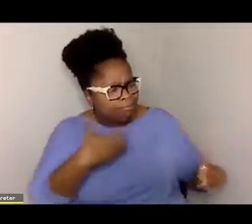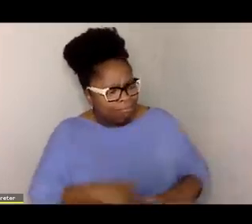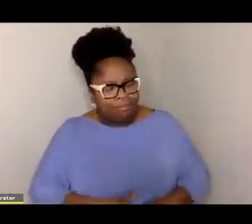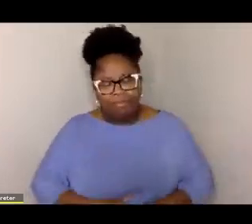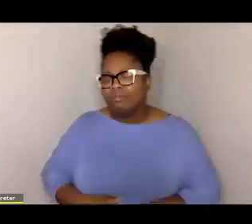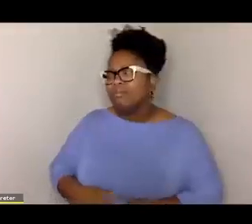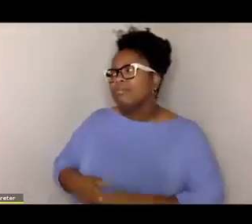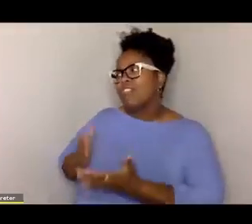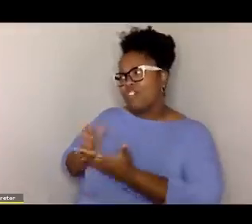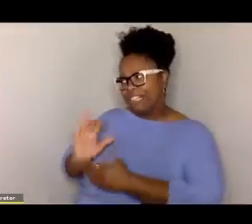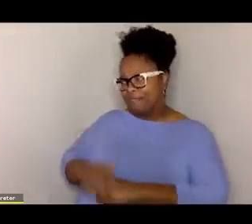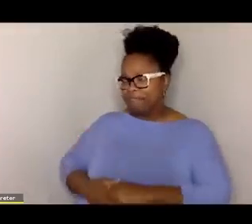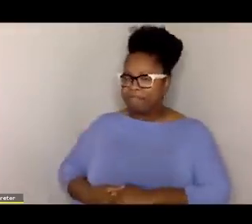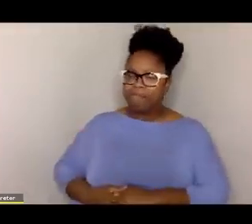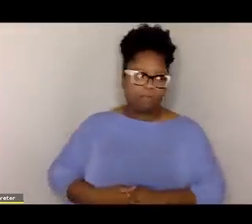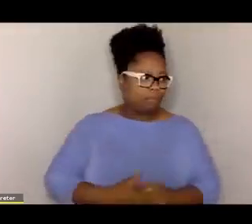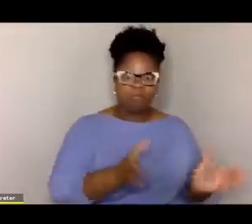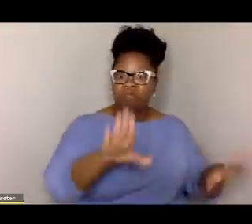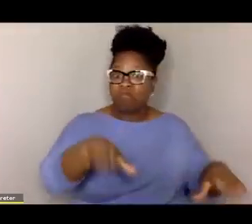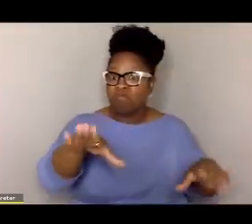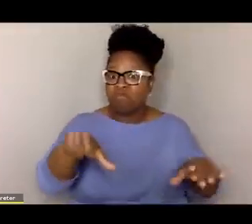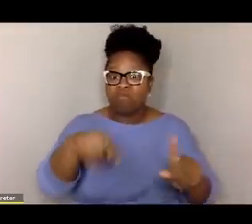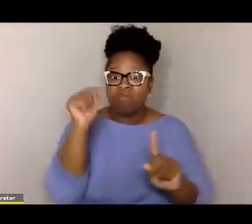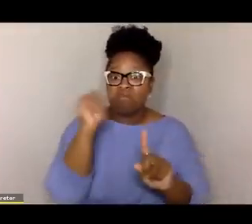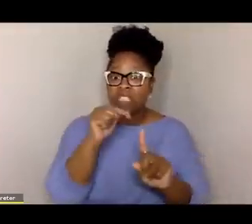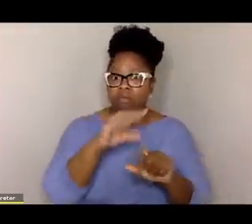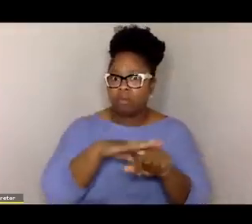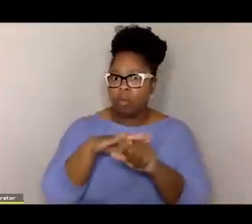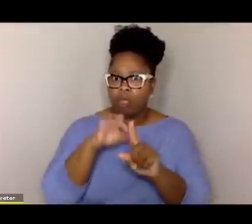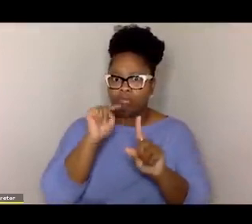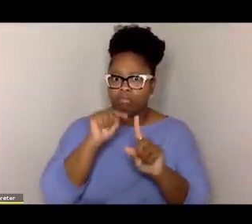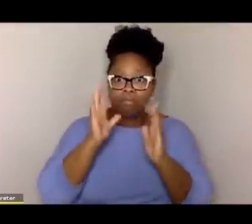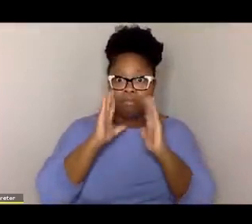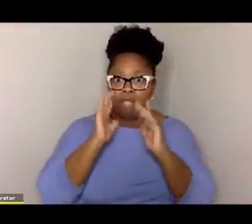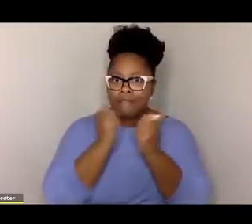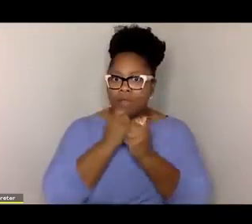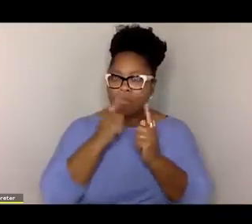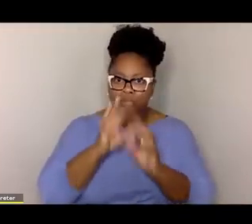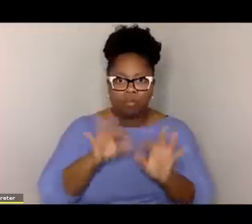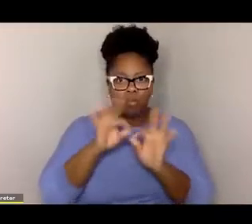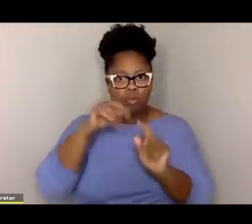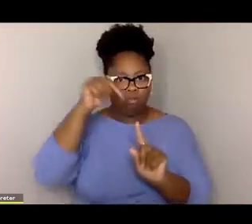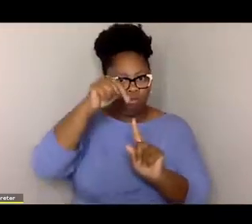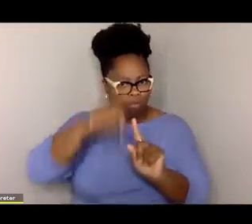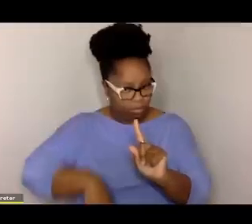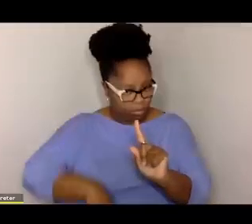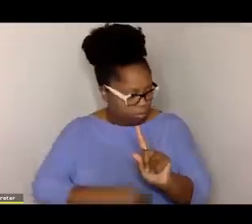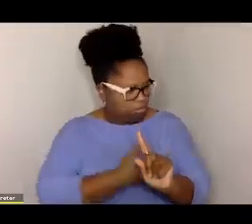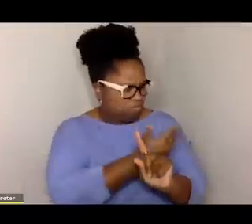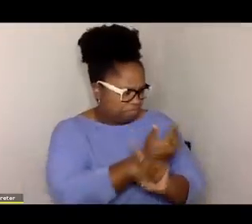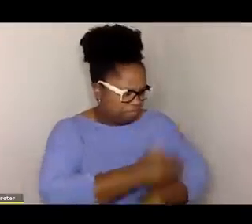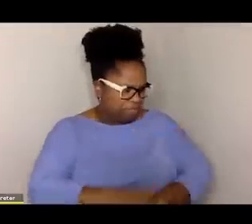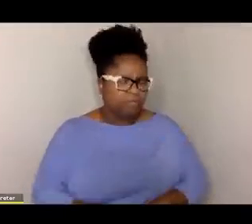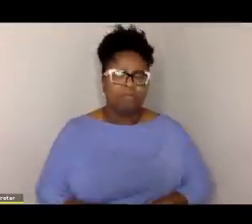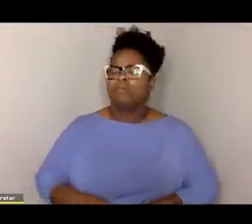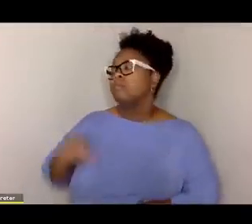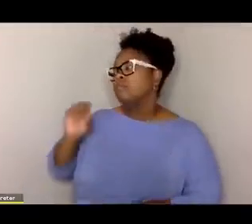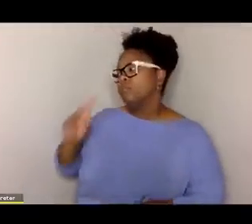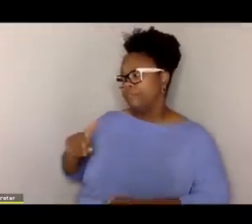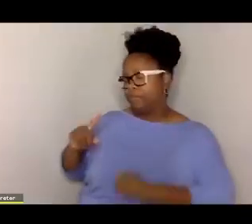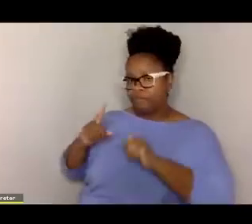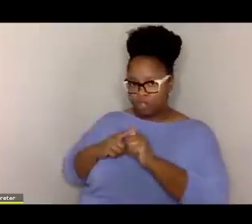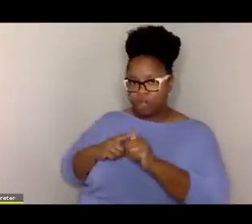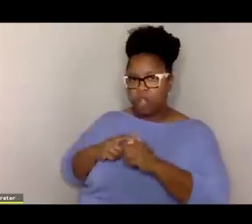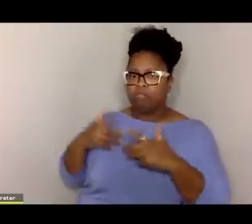explain it. All right. So this is it. This is the bing, bing, bing moment. Attention, everyone. All right.